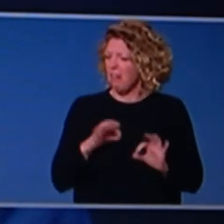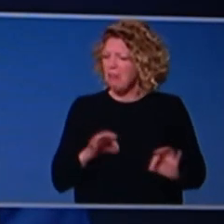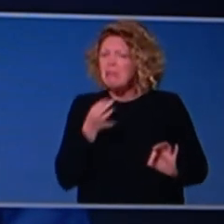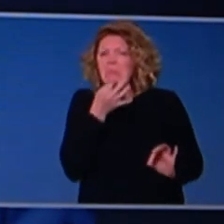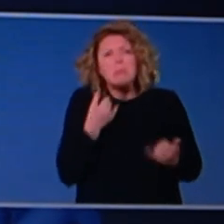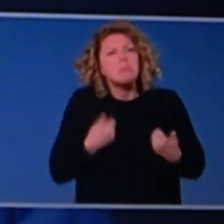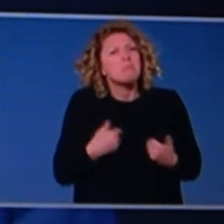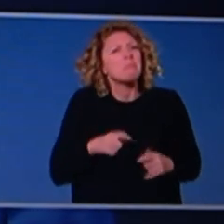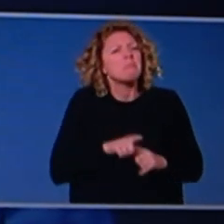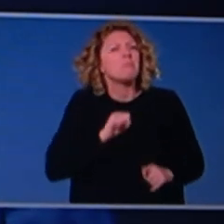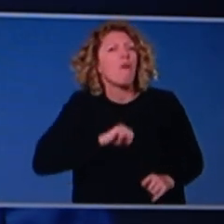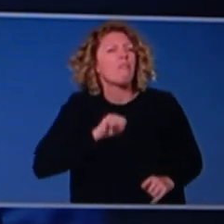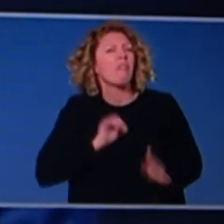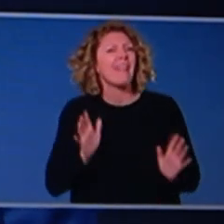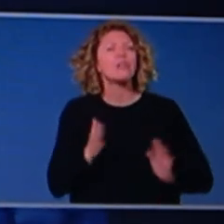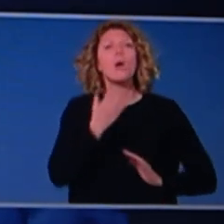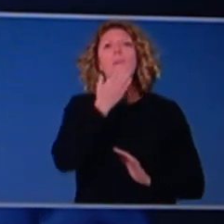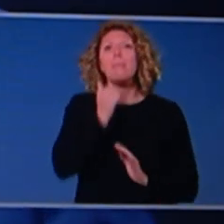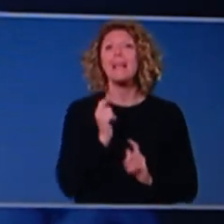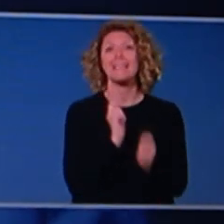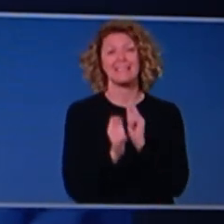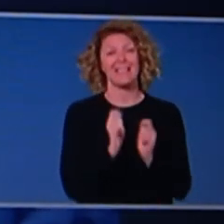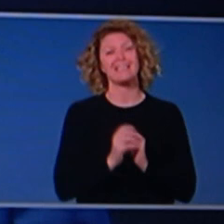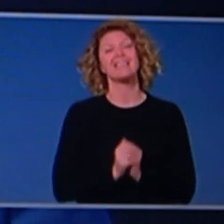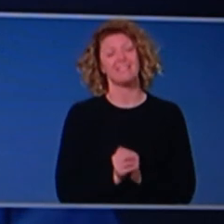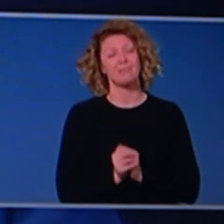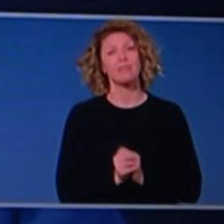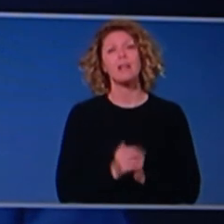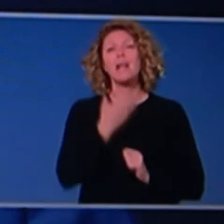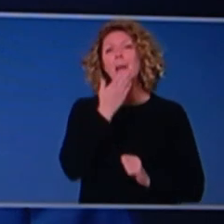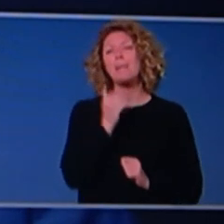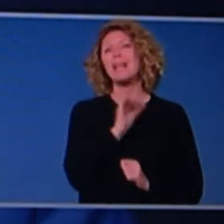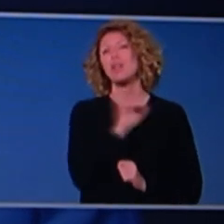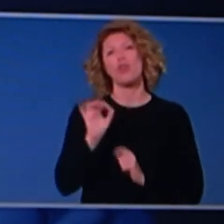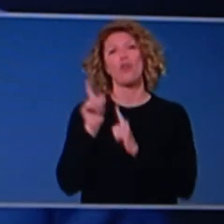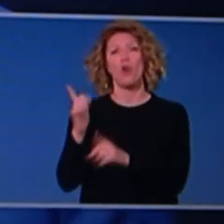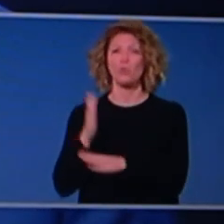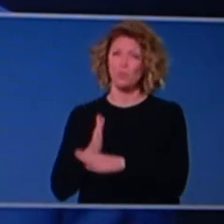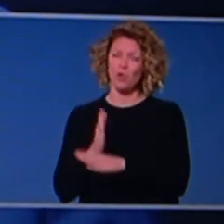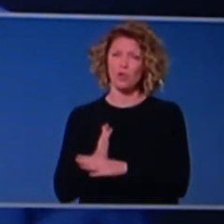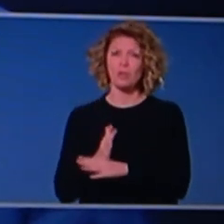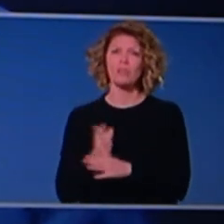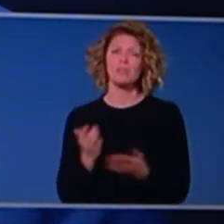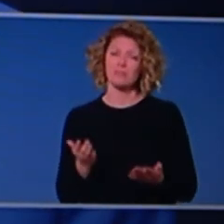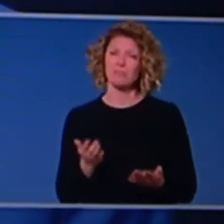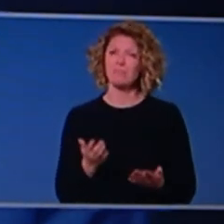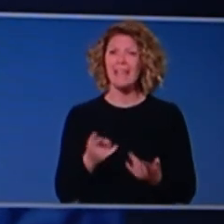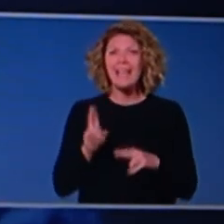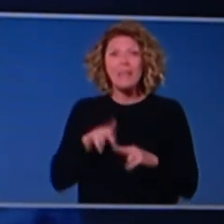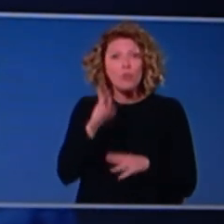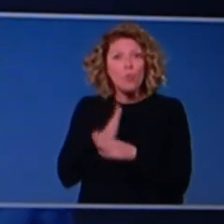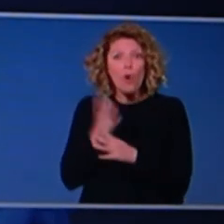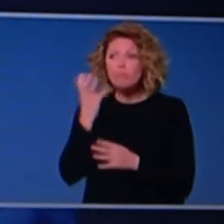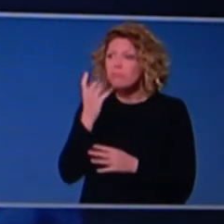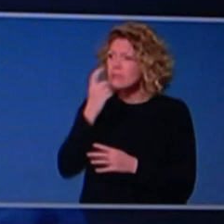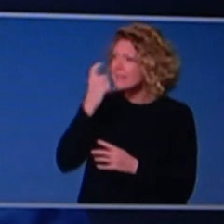Get tested and don't go to work, particularly if you work with vulnerable people. That's the most important thing. But we're